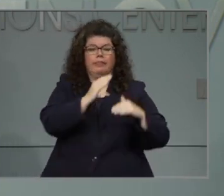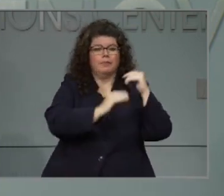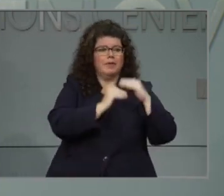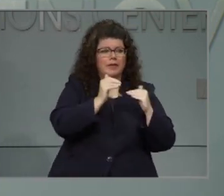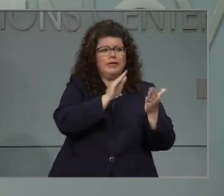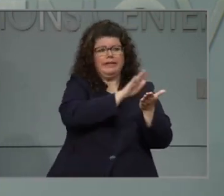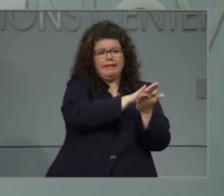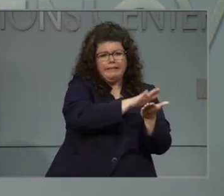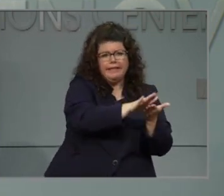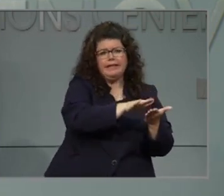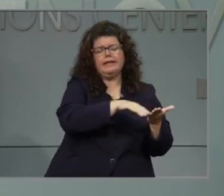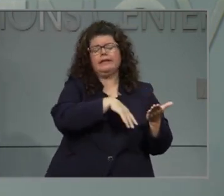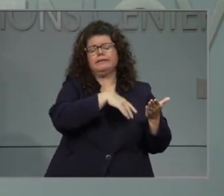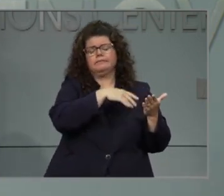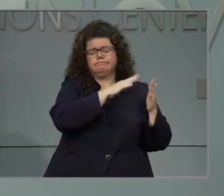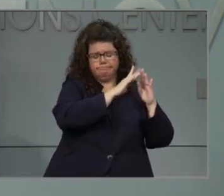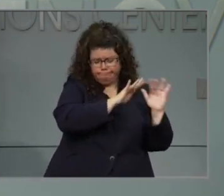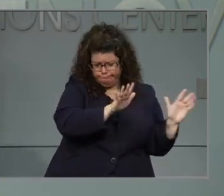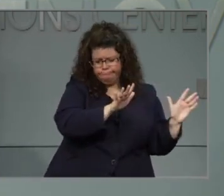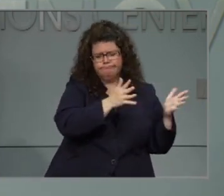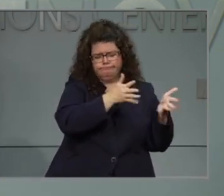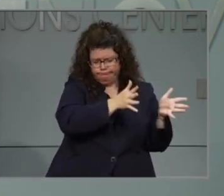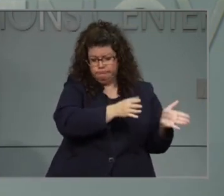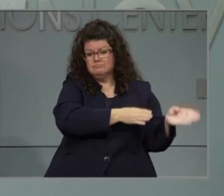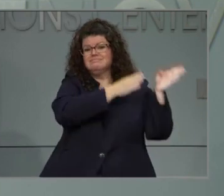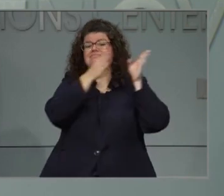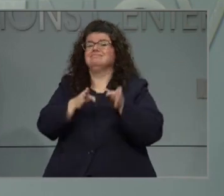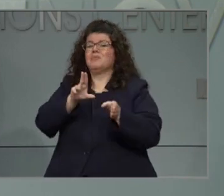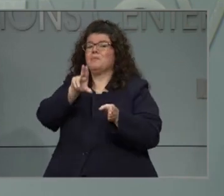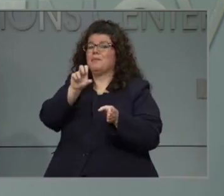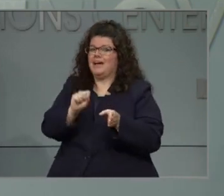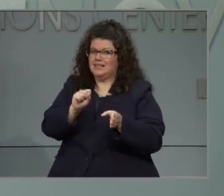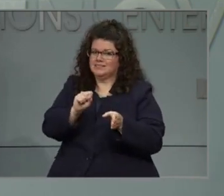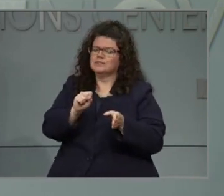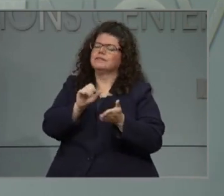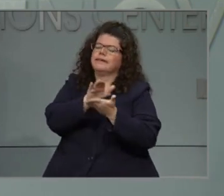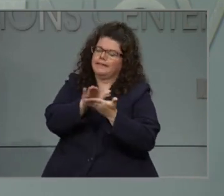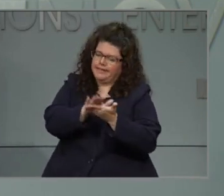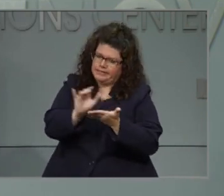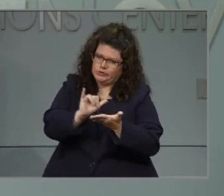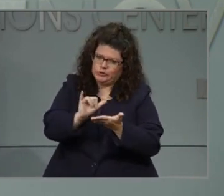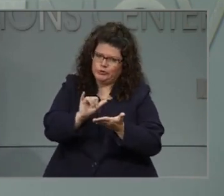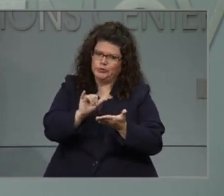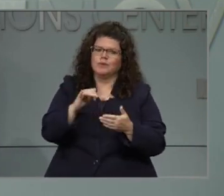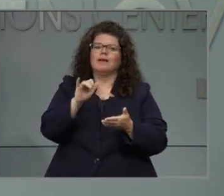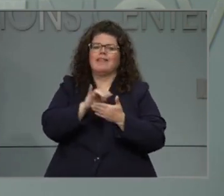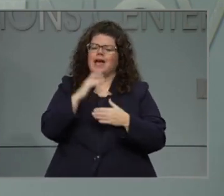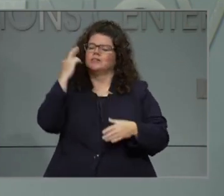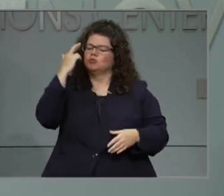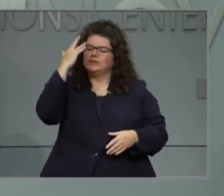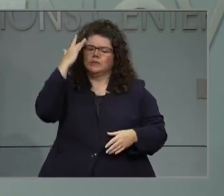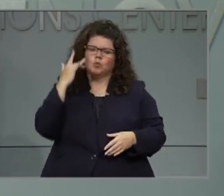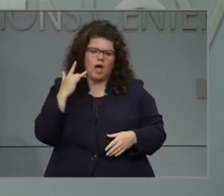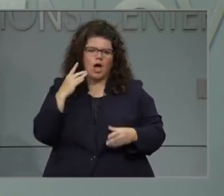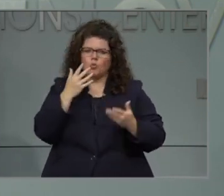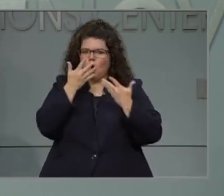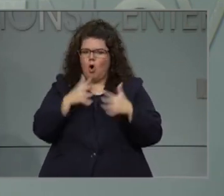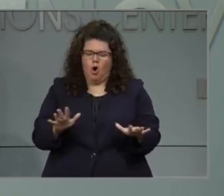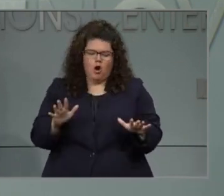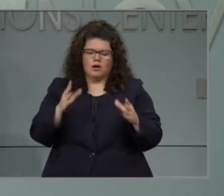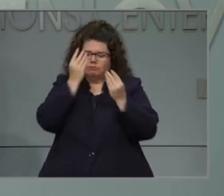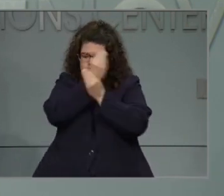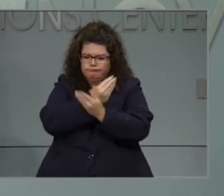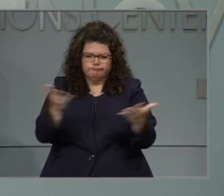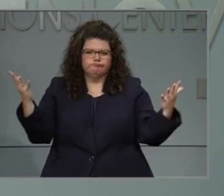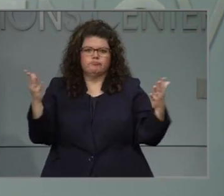know the buses present a logistical challenge as well. I think that's why you keep hearing us say over and over, we know that this takes time. We want to make